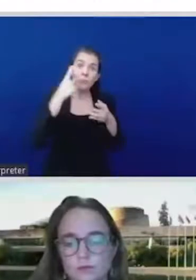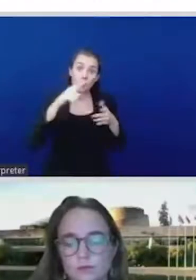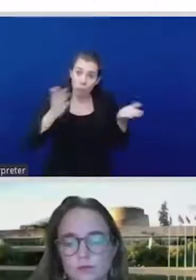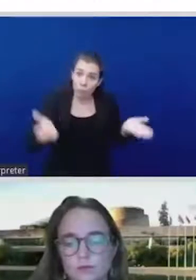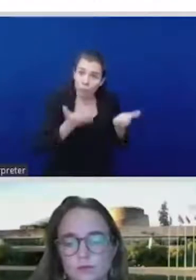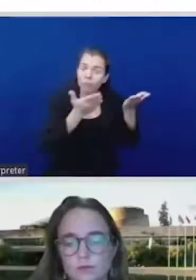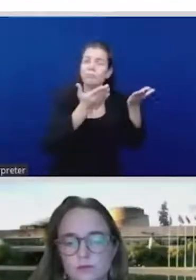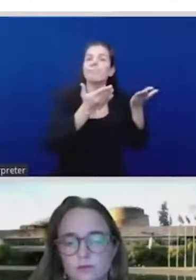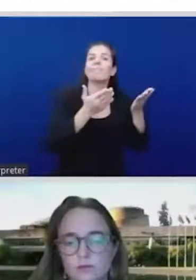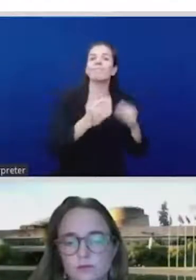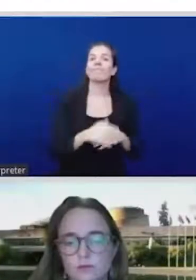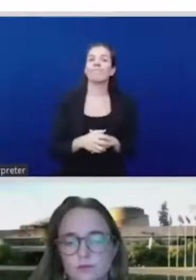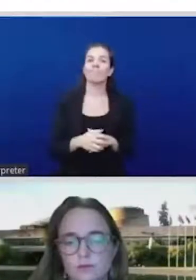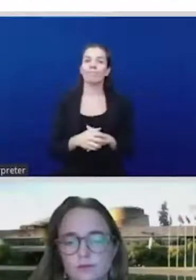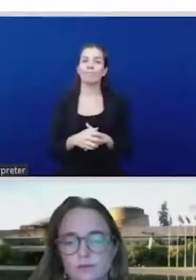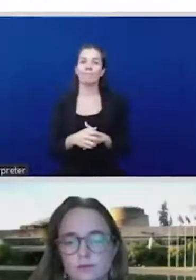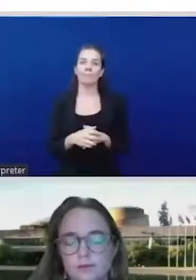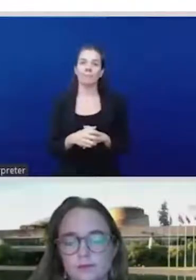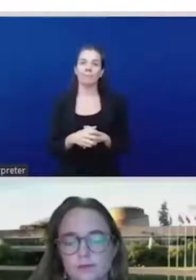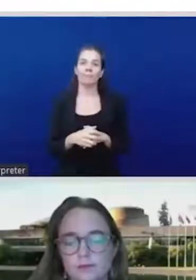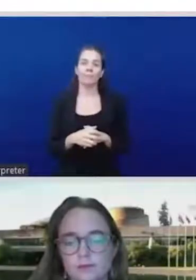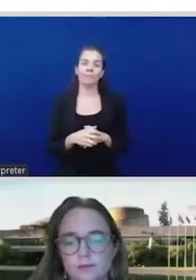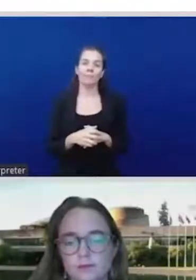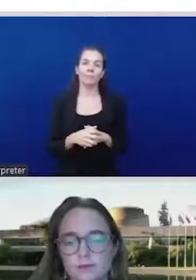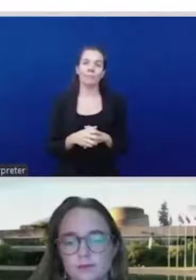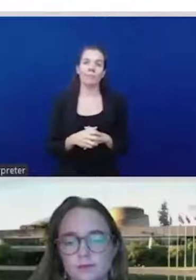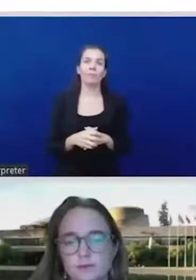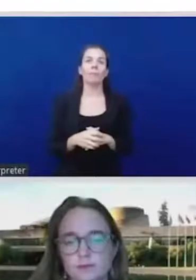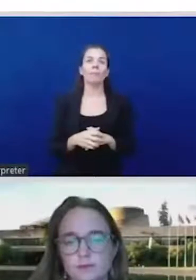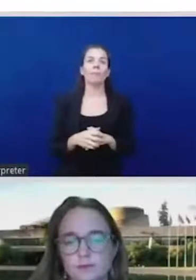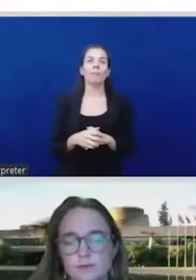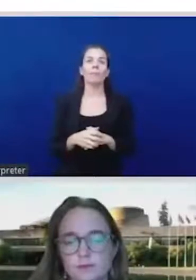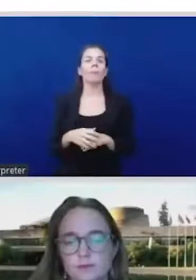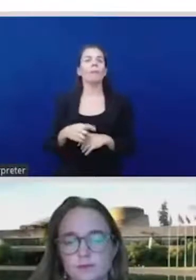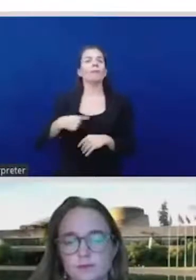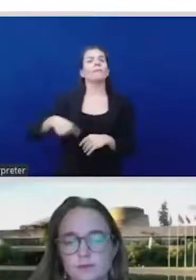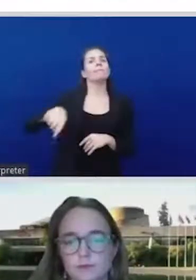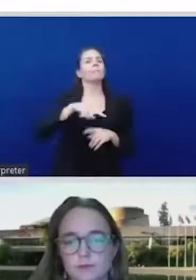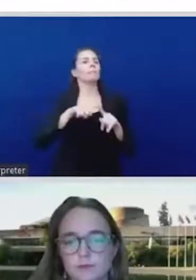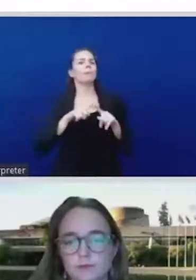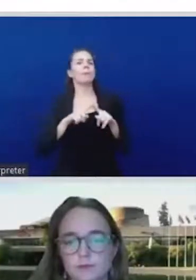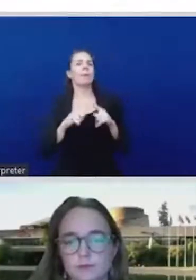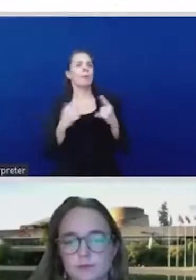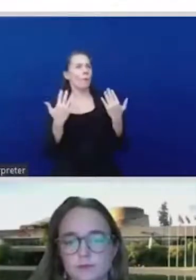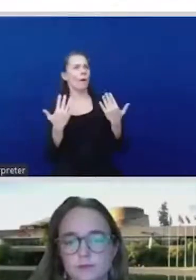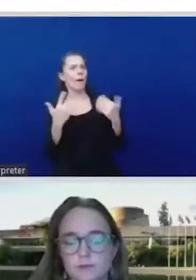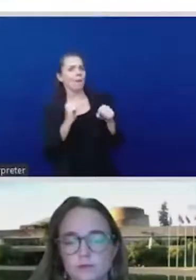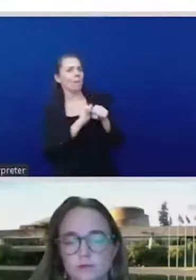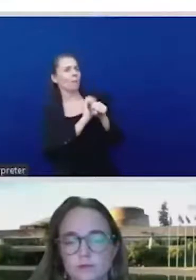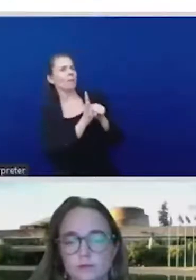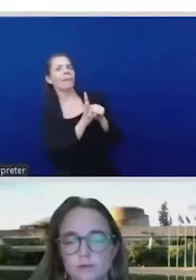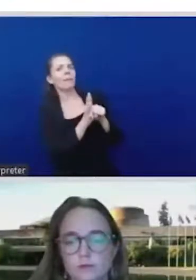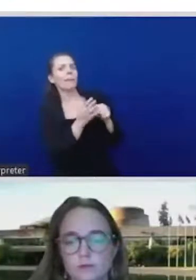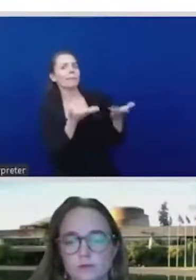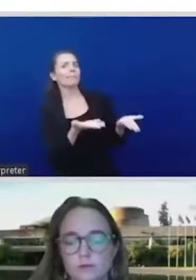passports and all of that would make people realize that internationalism is the only way out. It hasn't. And